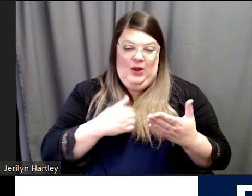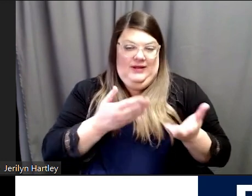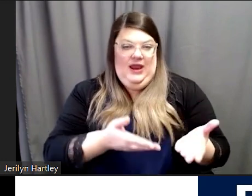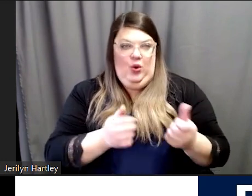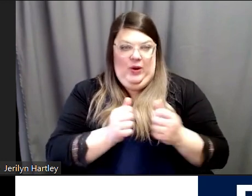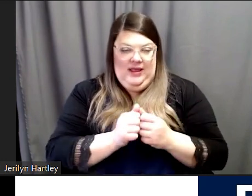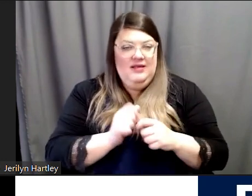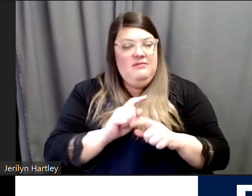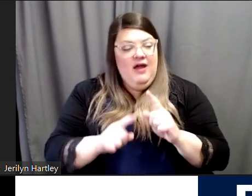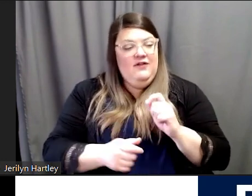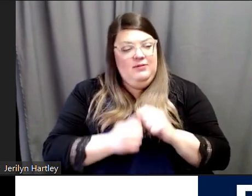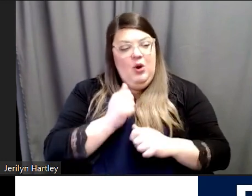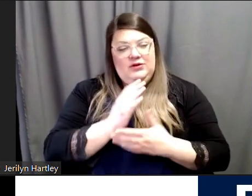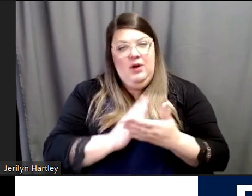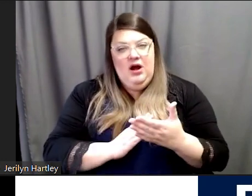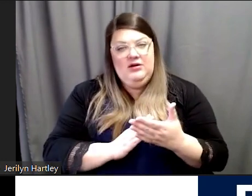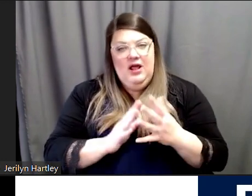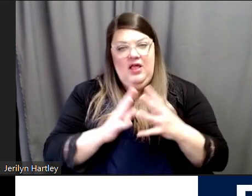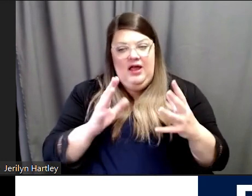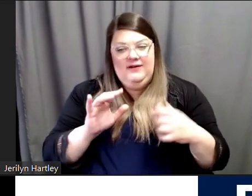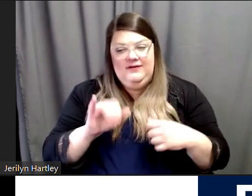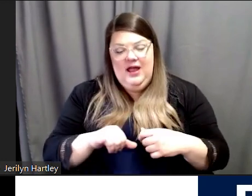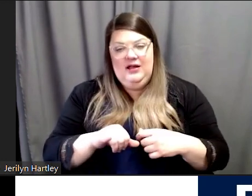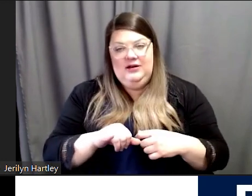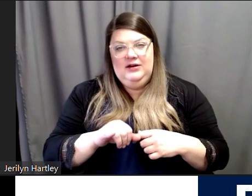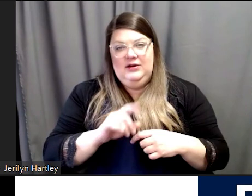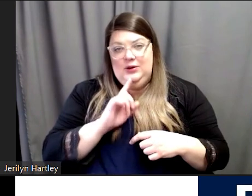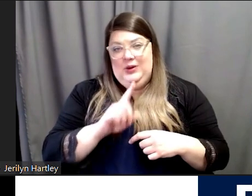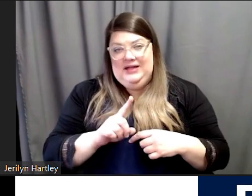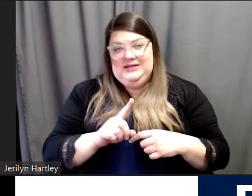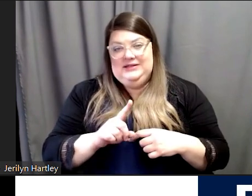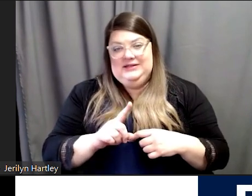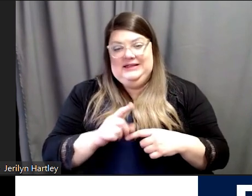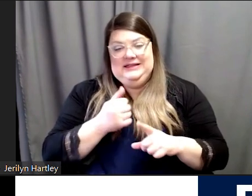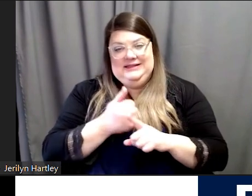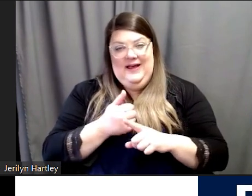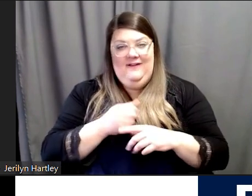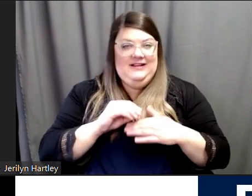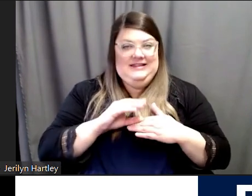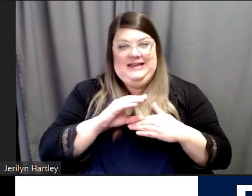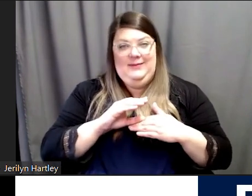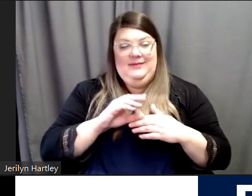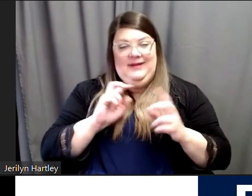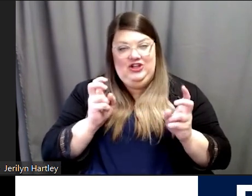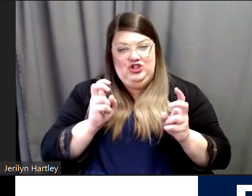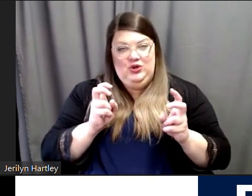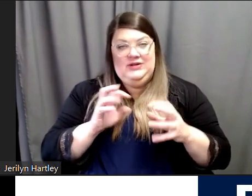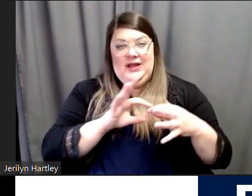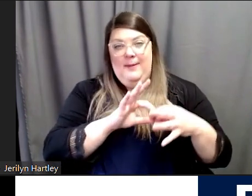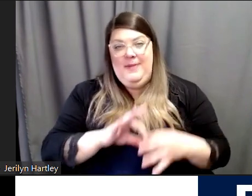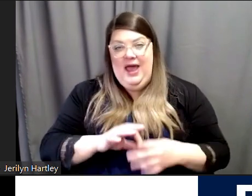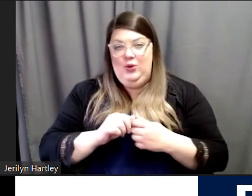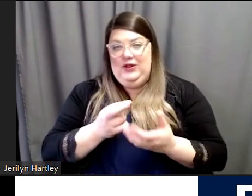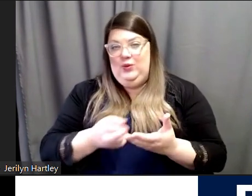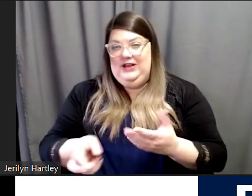For the most part, a lot of it was self-esteem issues combined with resource-based anxiety.